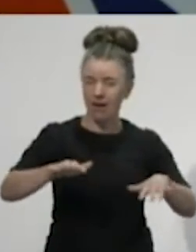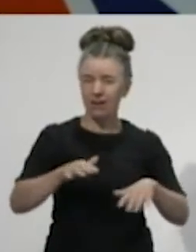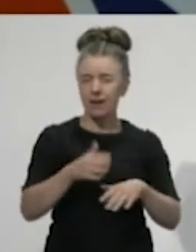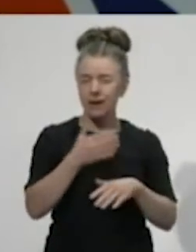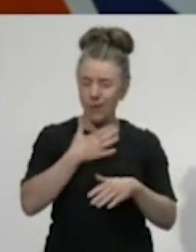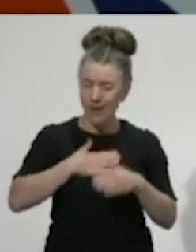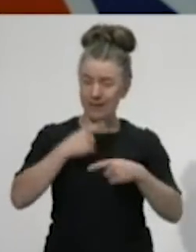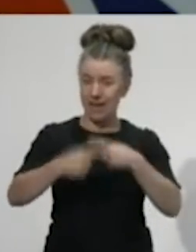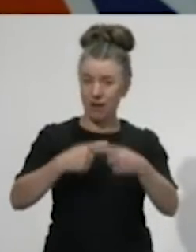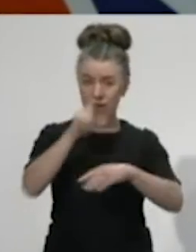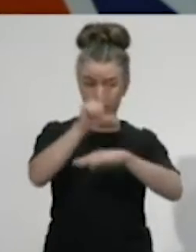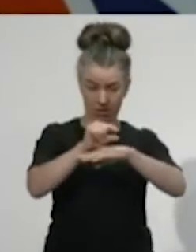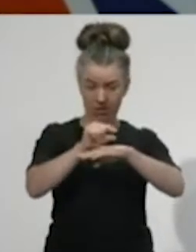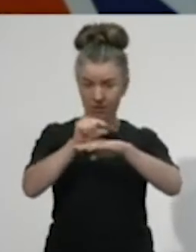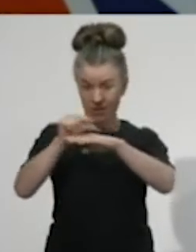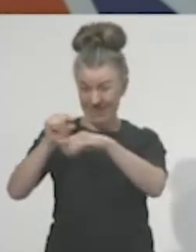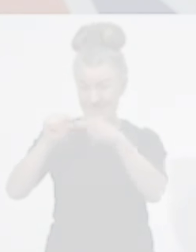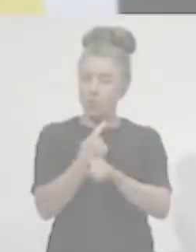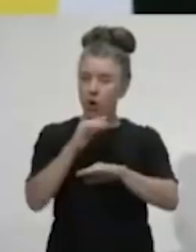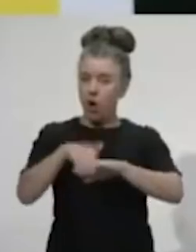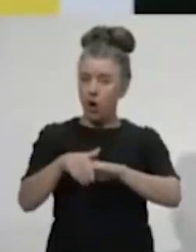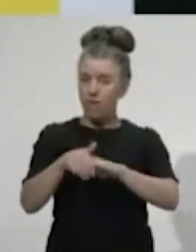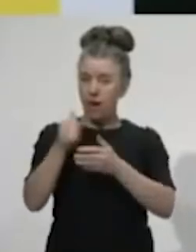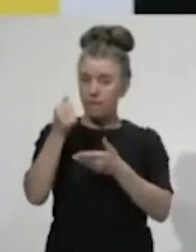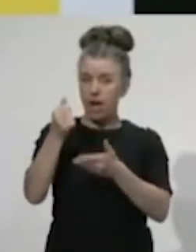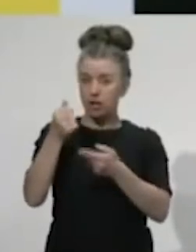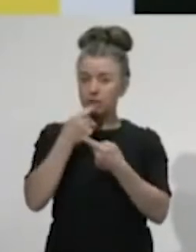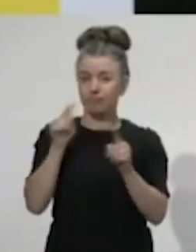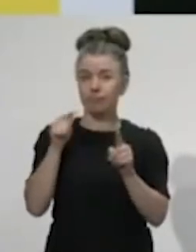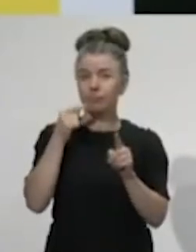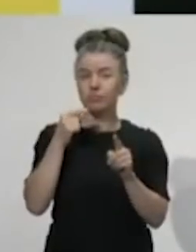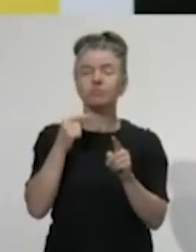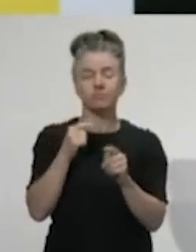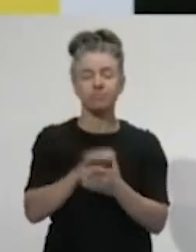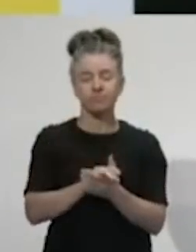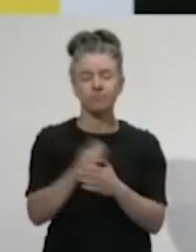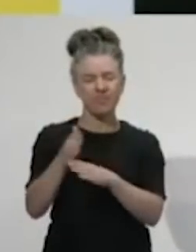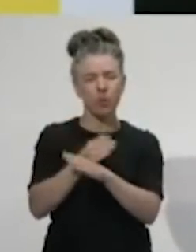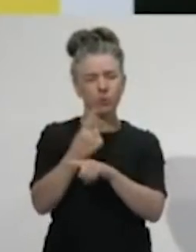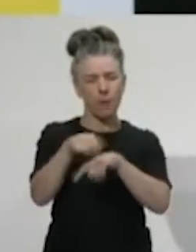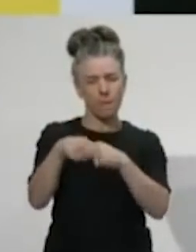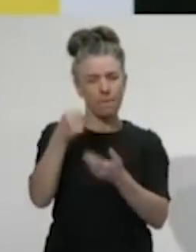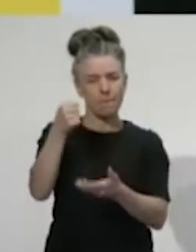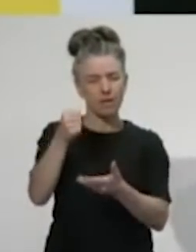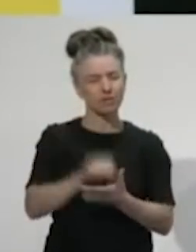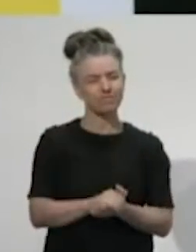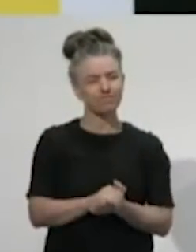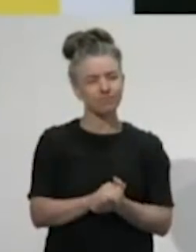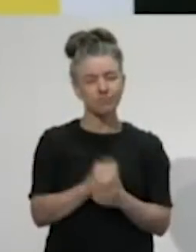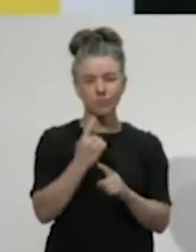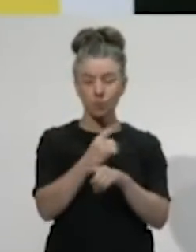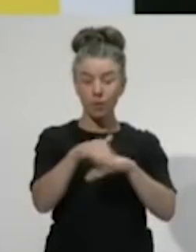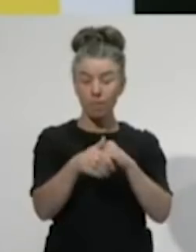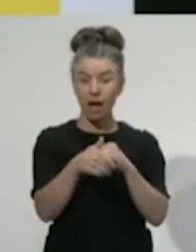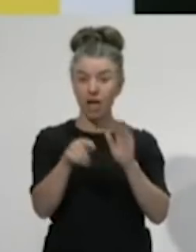the progress we've made. We need to remain vigilant. I do want to speak to some of the hardest parts of the Alert